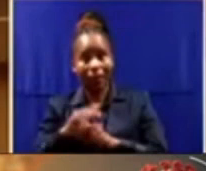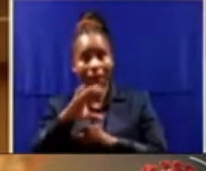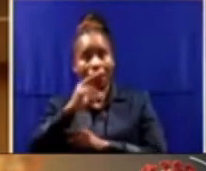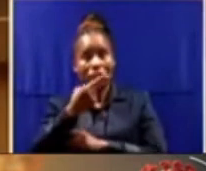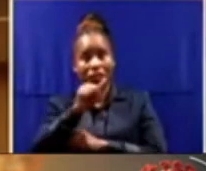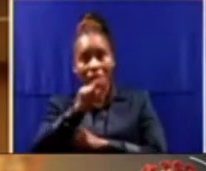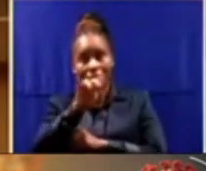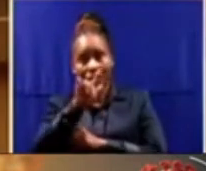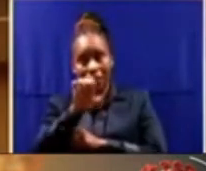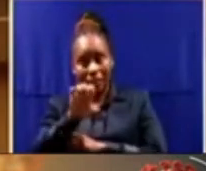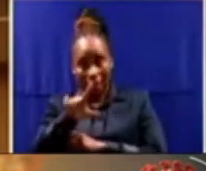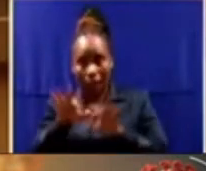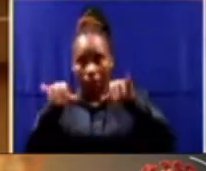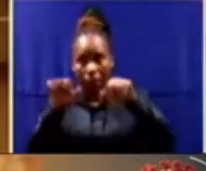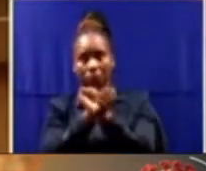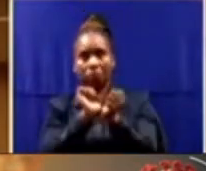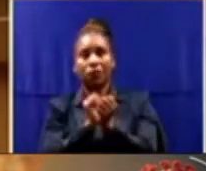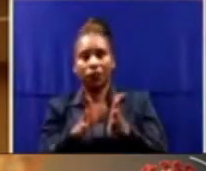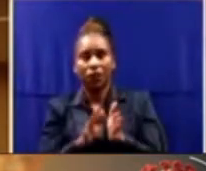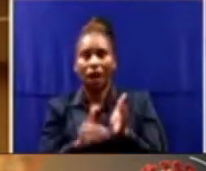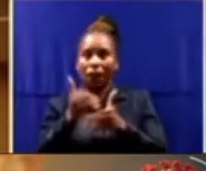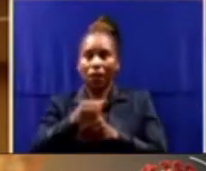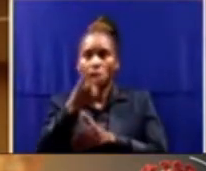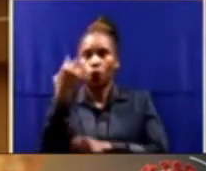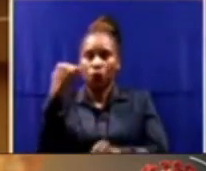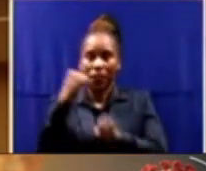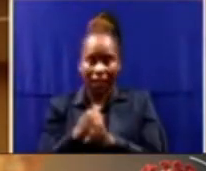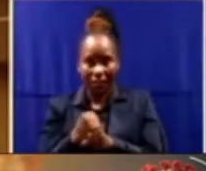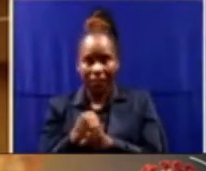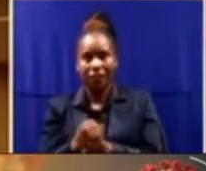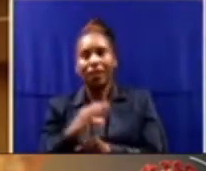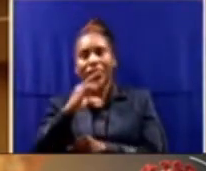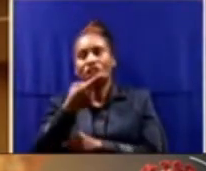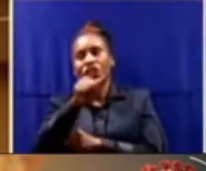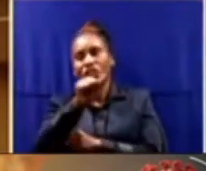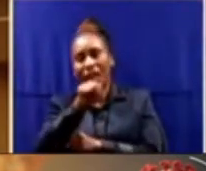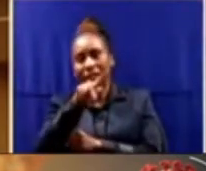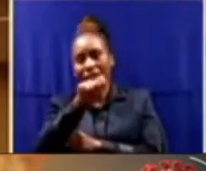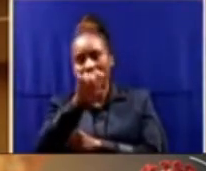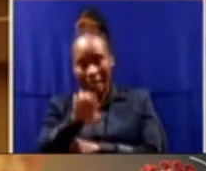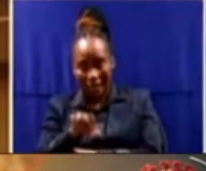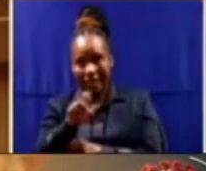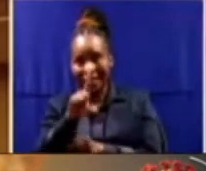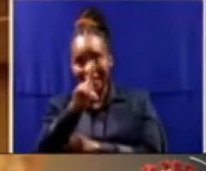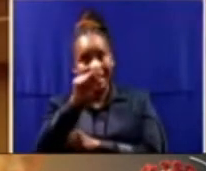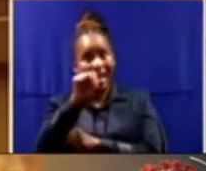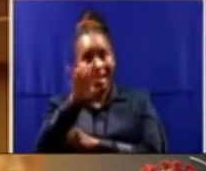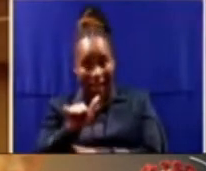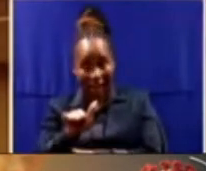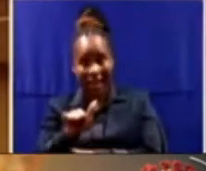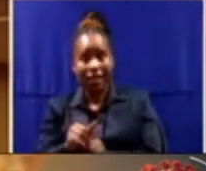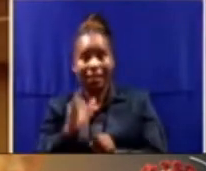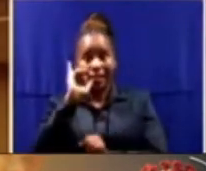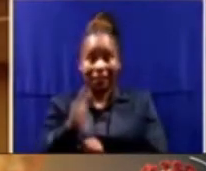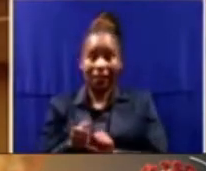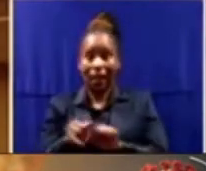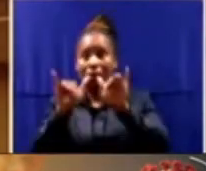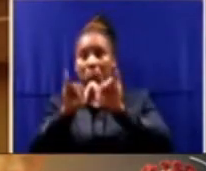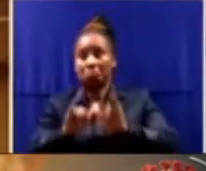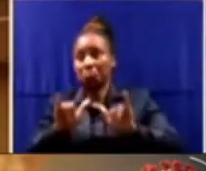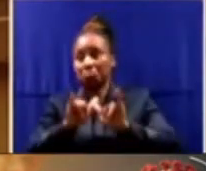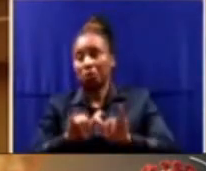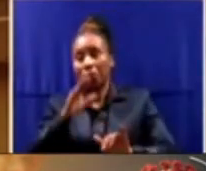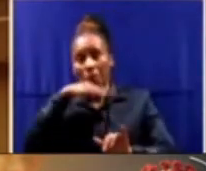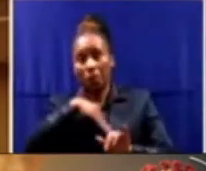more than two years, Chantal Moquena's DNA samples have still not been analyzed due to the lack of consumables. Since Minister Pele has